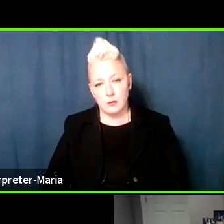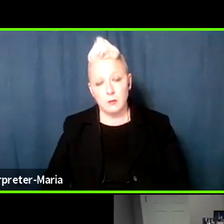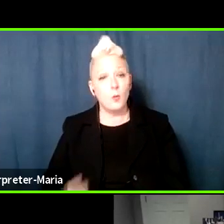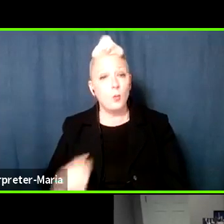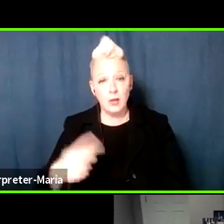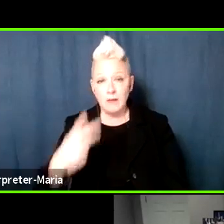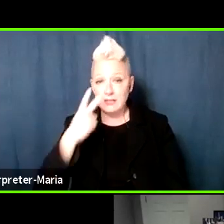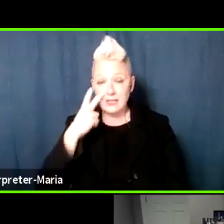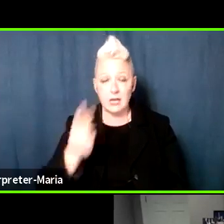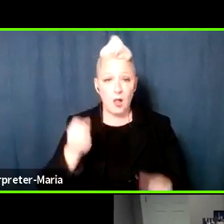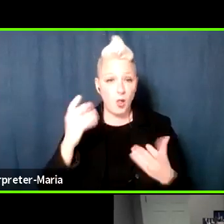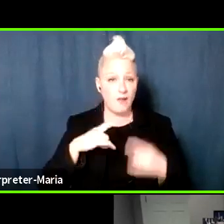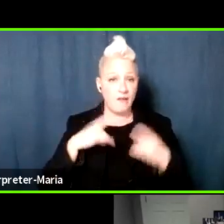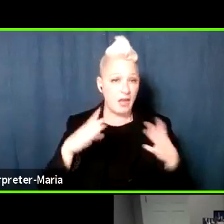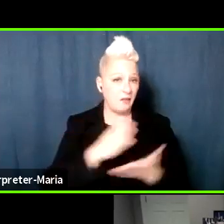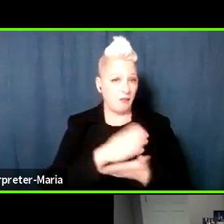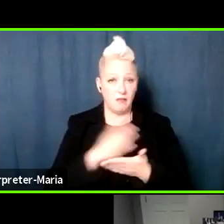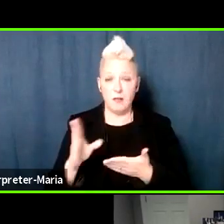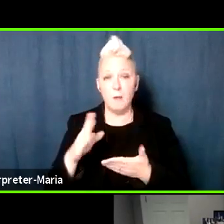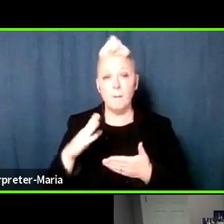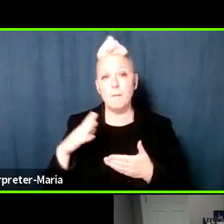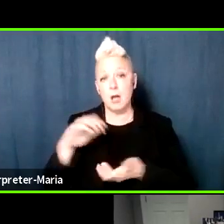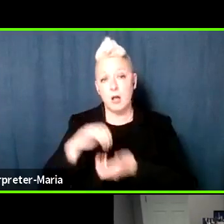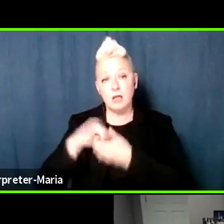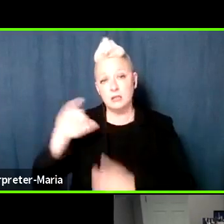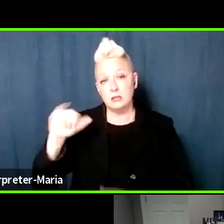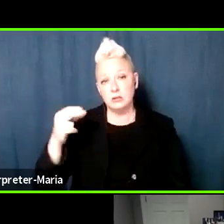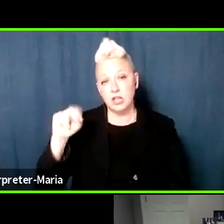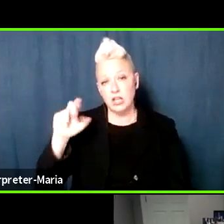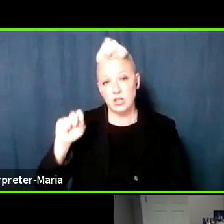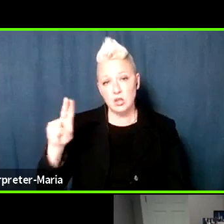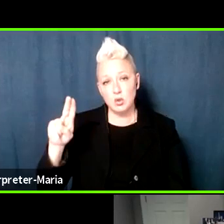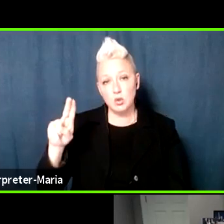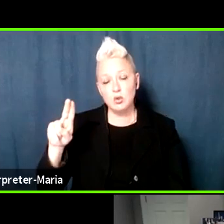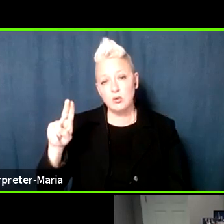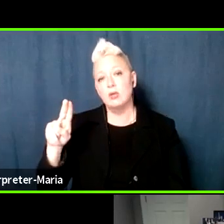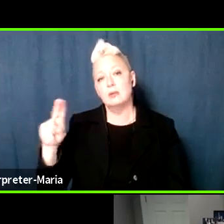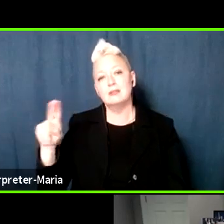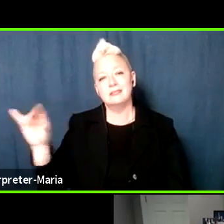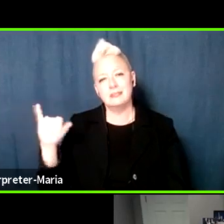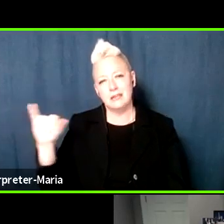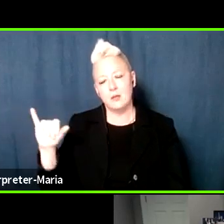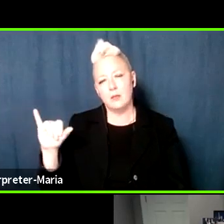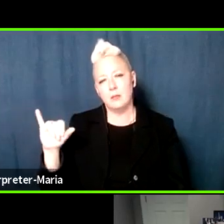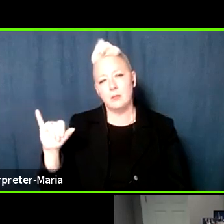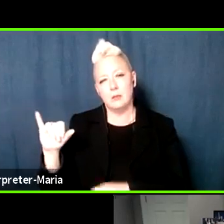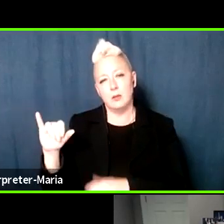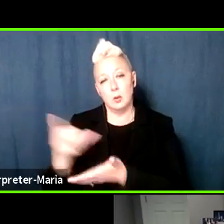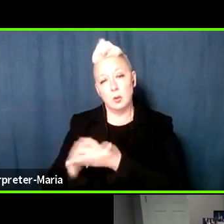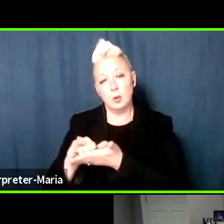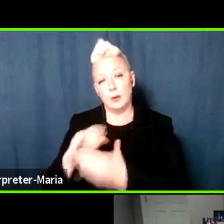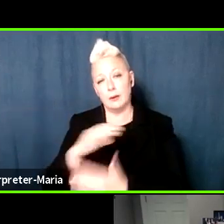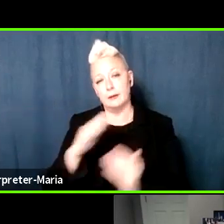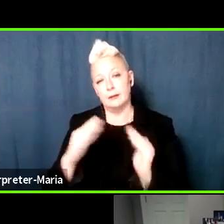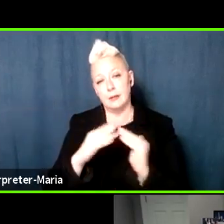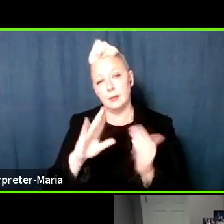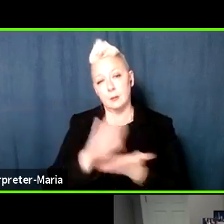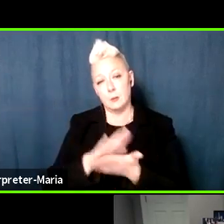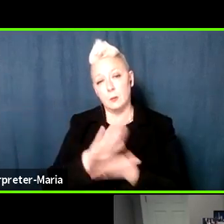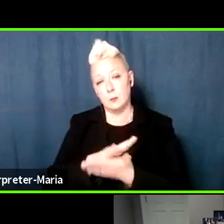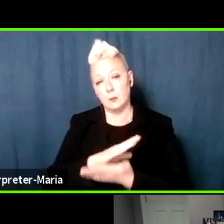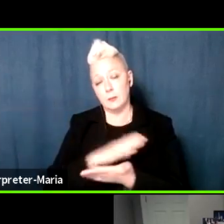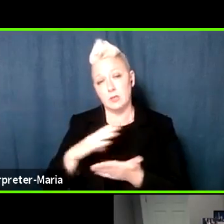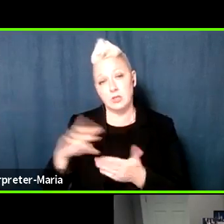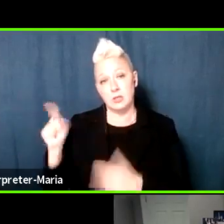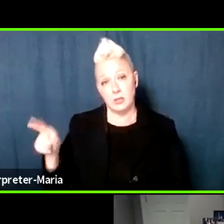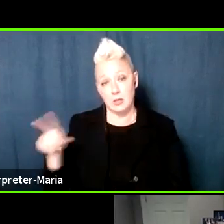year. My colleague, uh, John Liu, who chairs the committee on New York city schools with me has been talking, you know, significantly